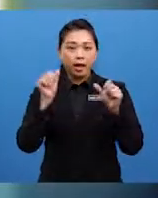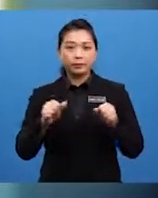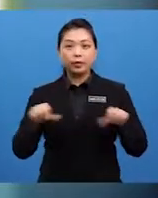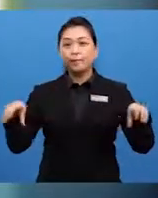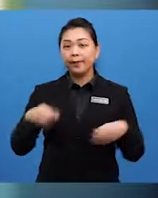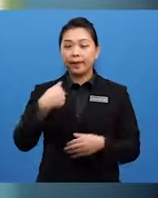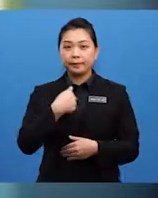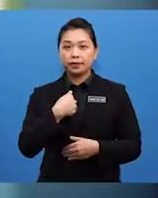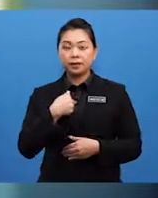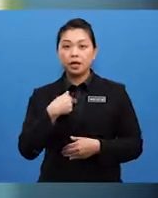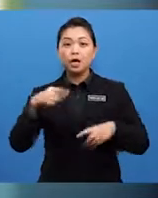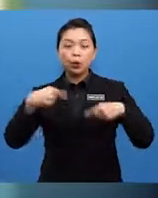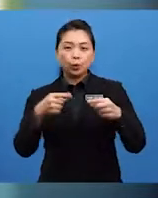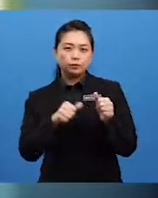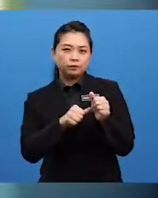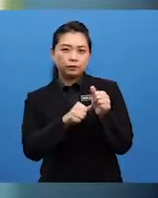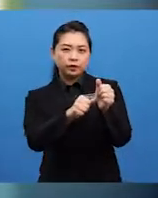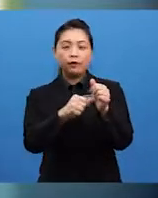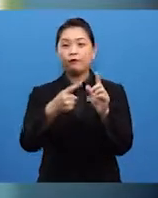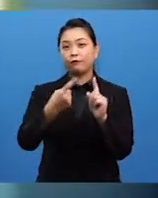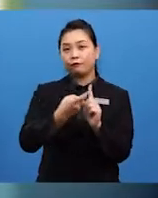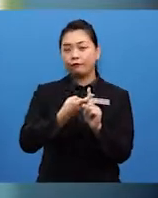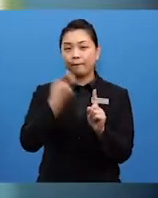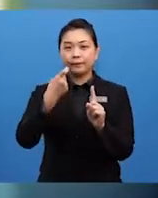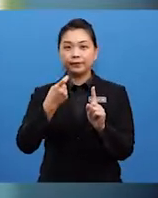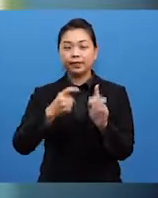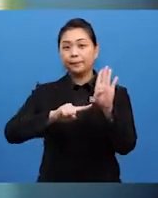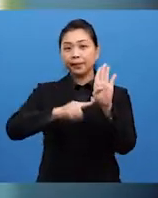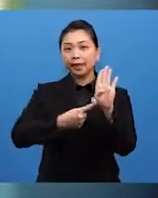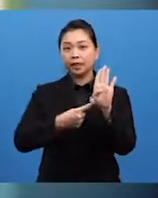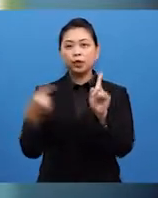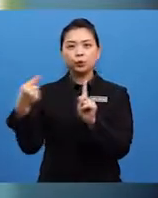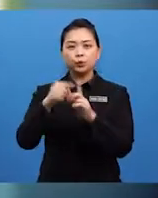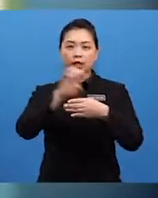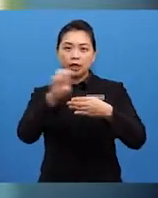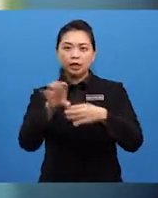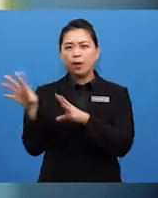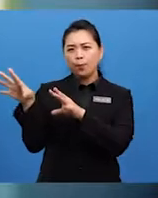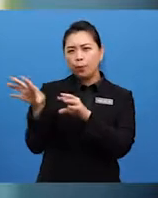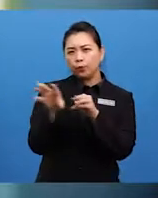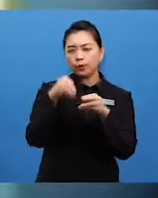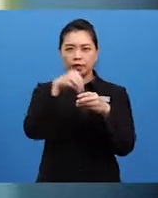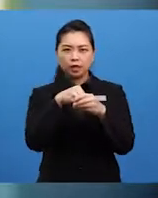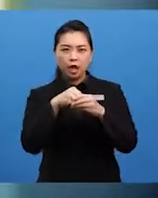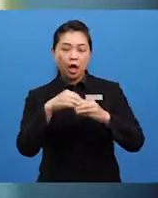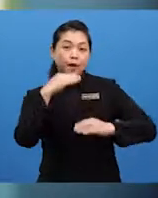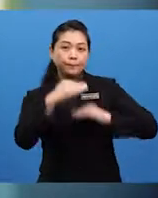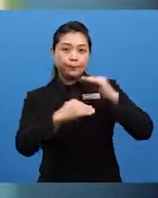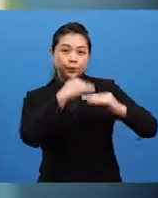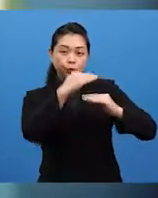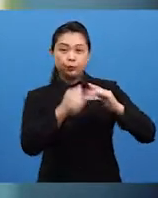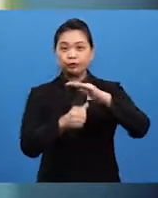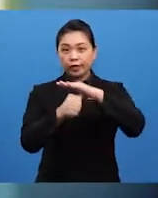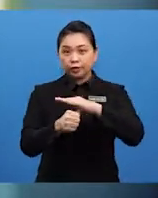go on a ride from the beginning to the end. They pull you in, build tension with